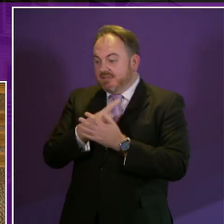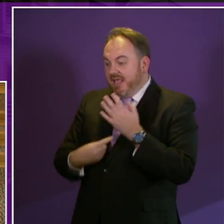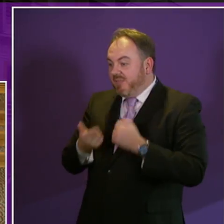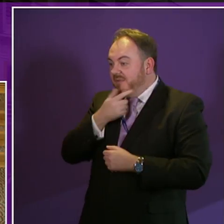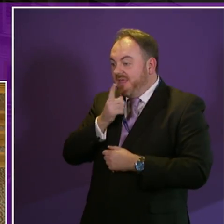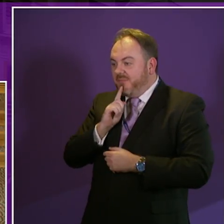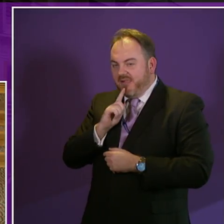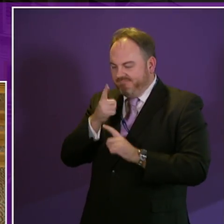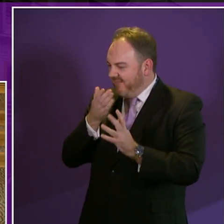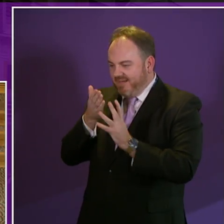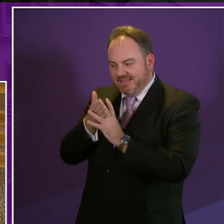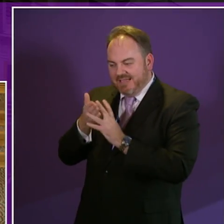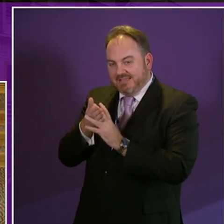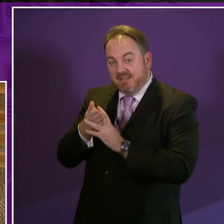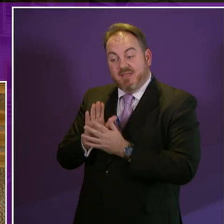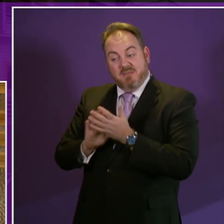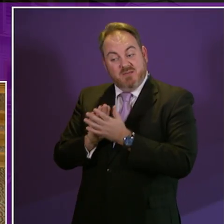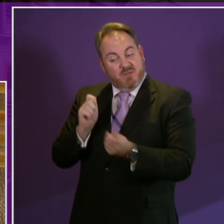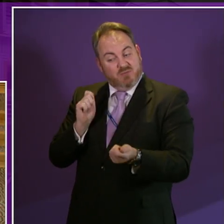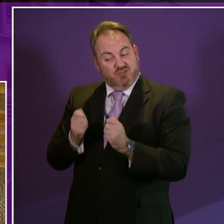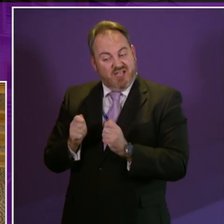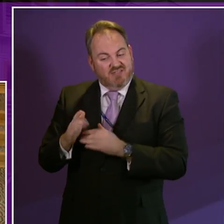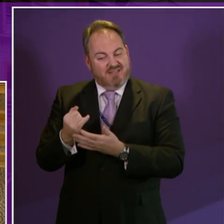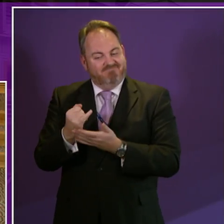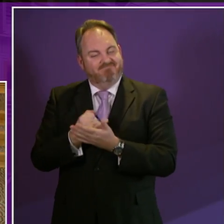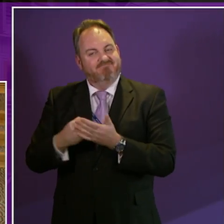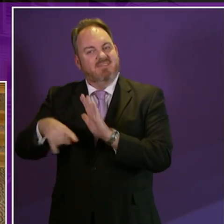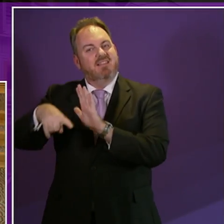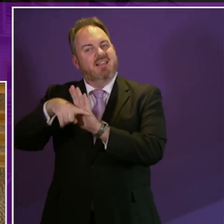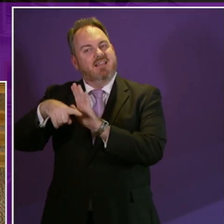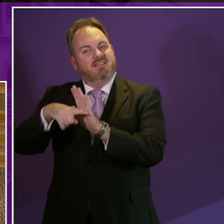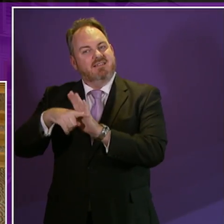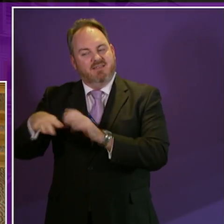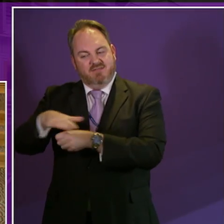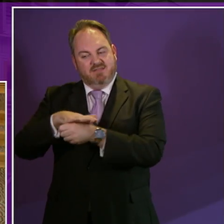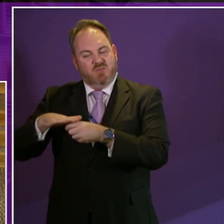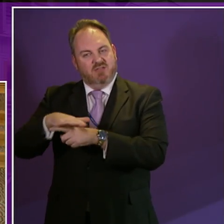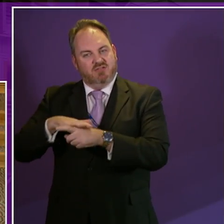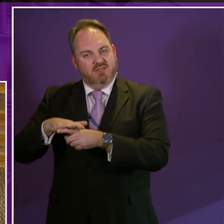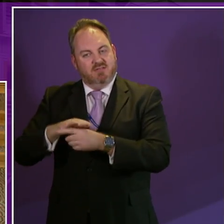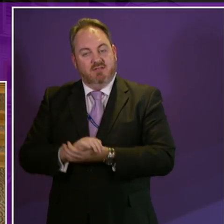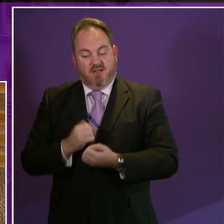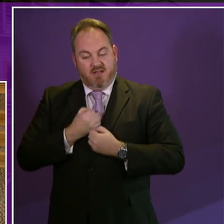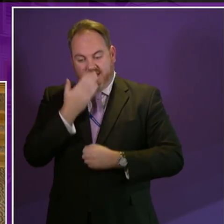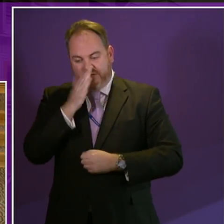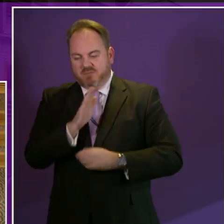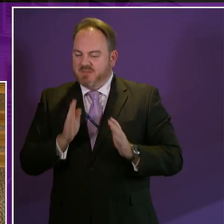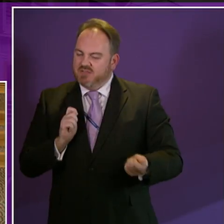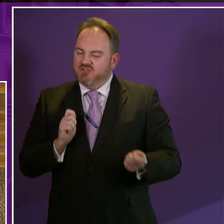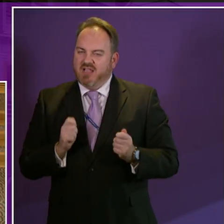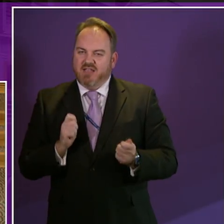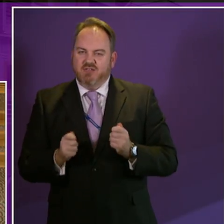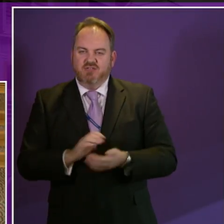that with a genuine transformational change in our attitude and our approach. Disabled people and the